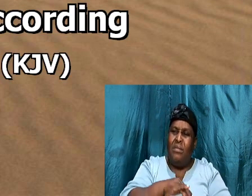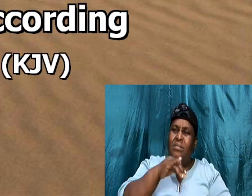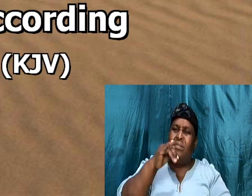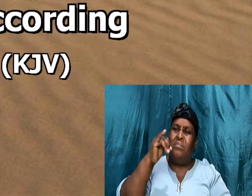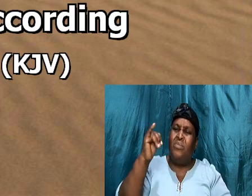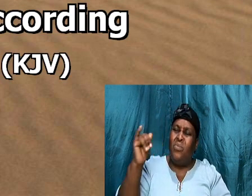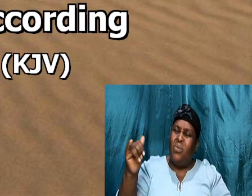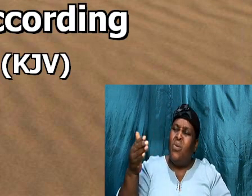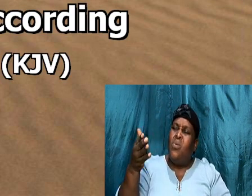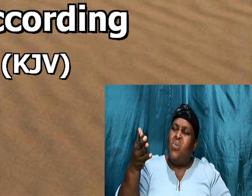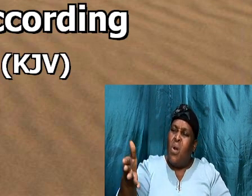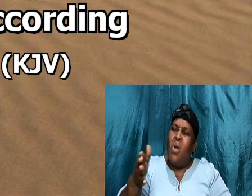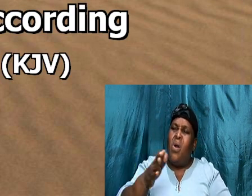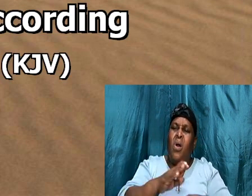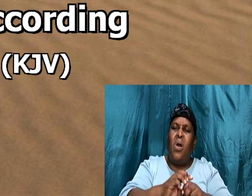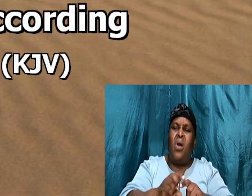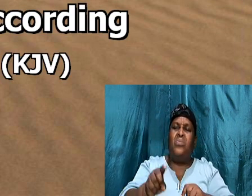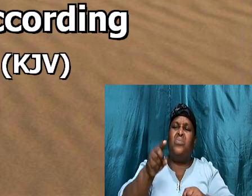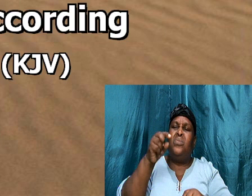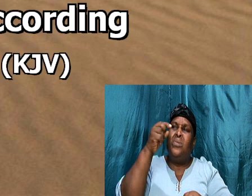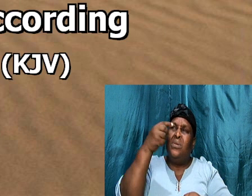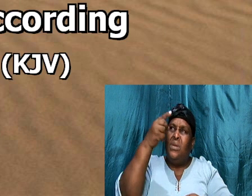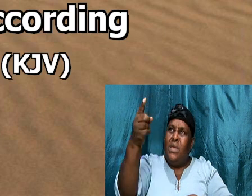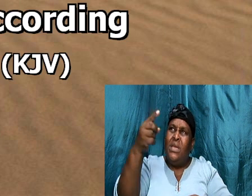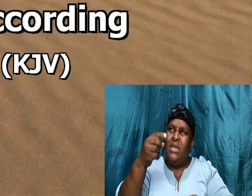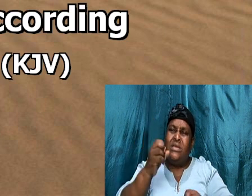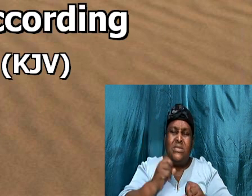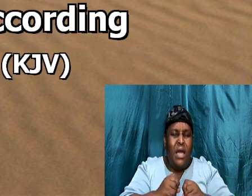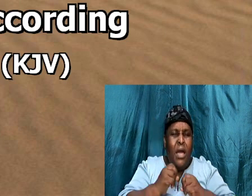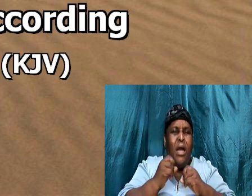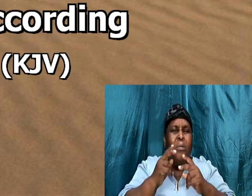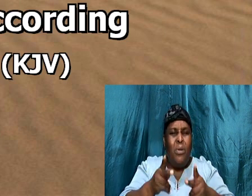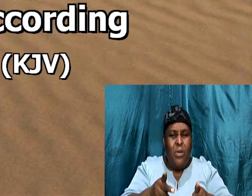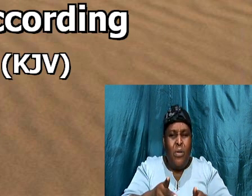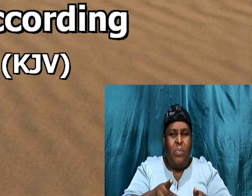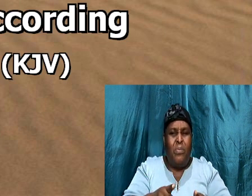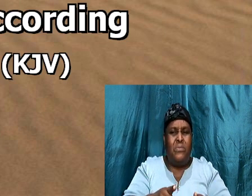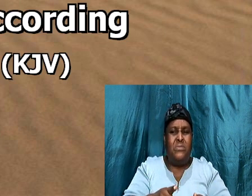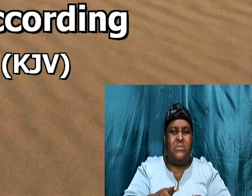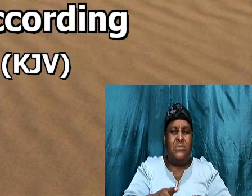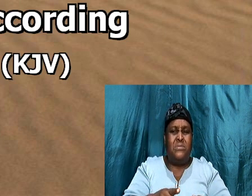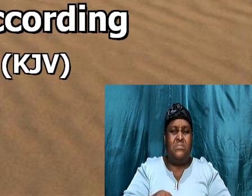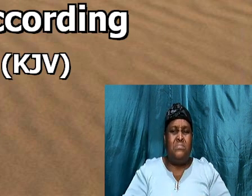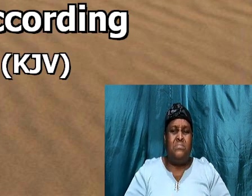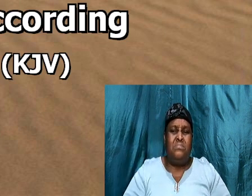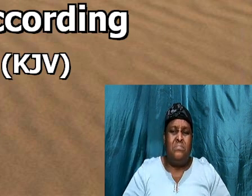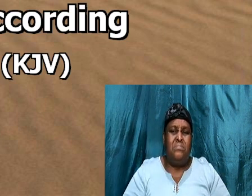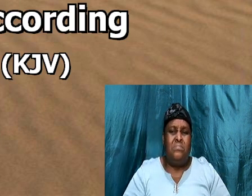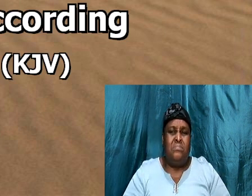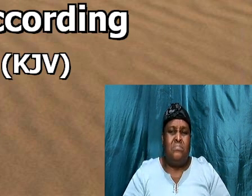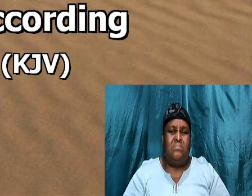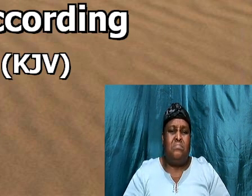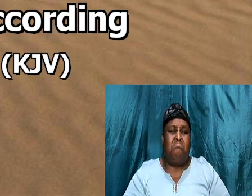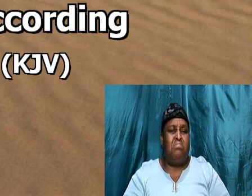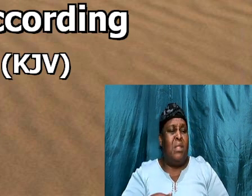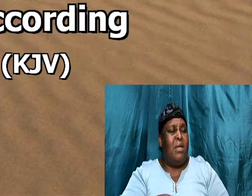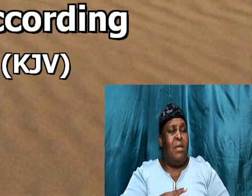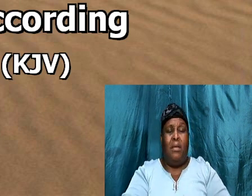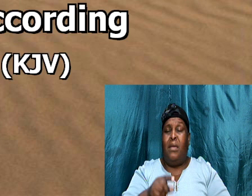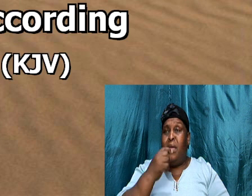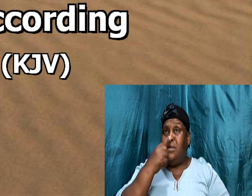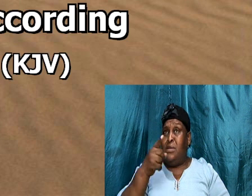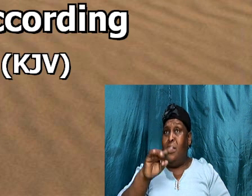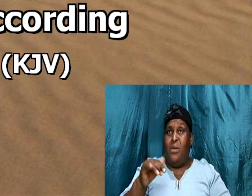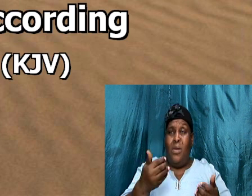to them who are the call, according to his, look here, saints of God, I cannot tell you,